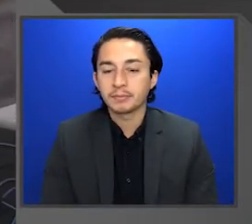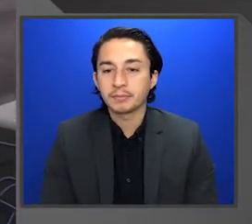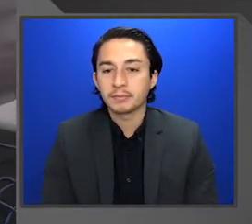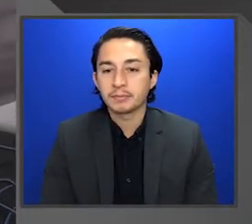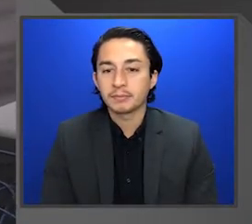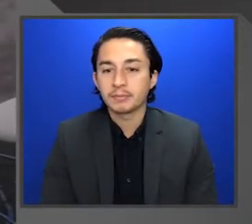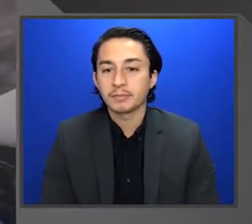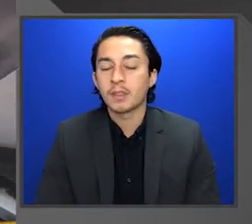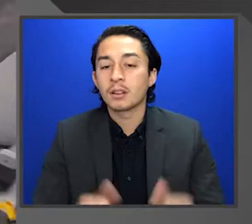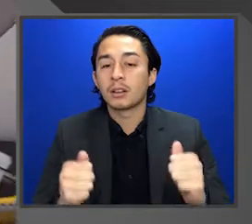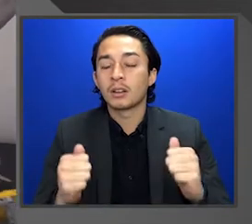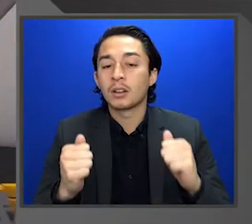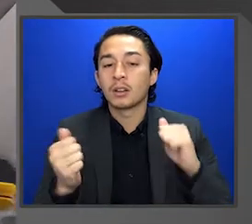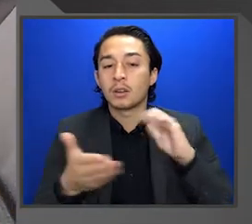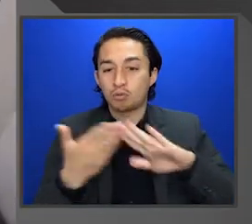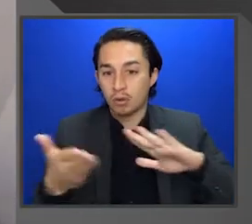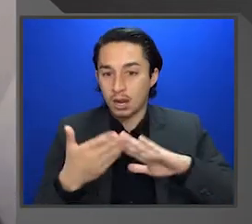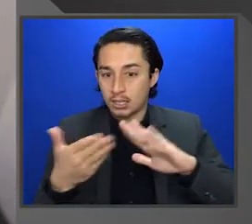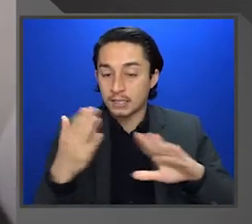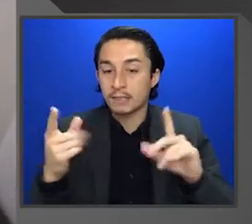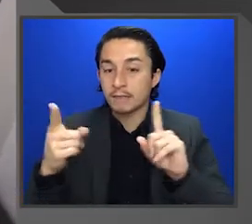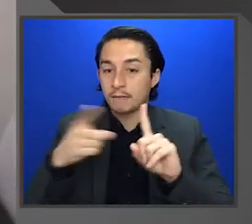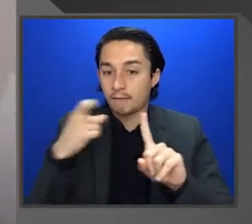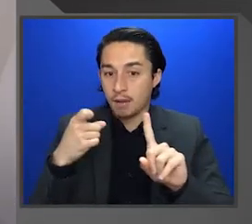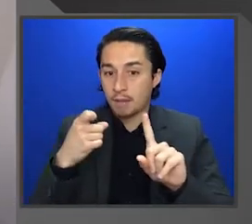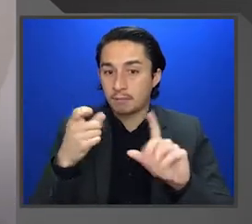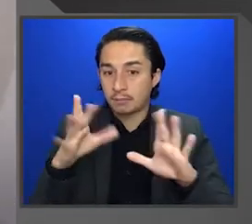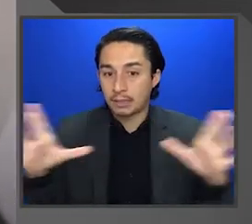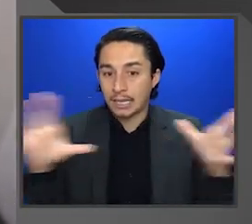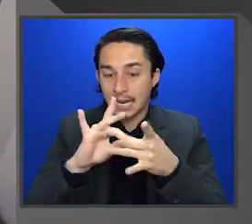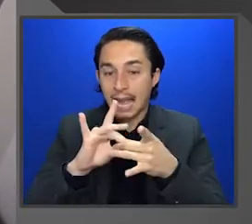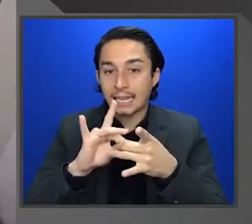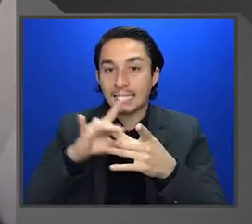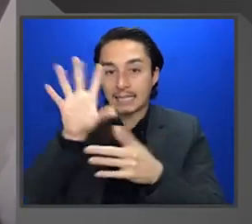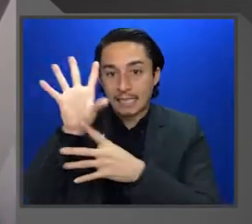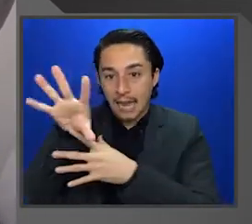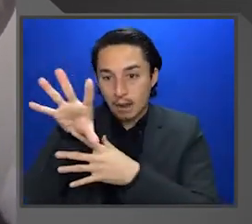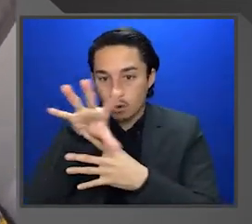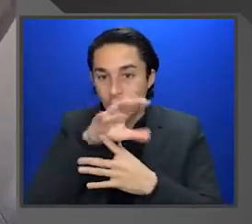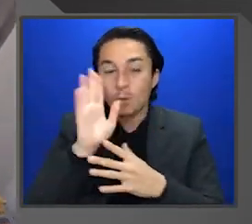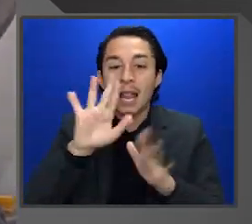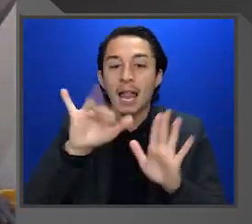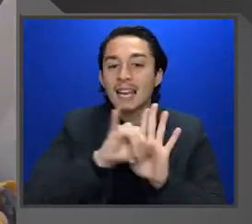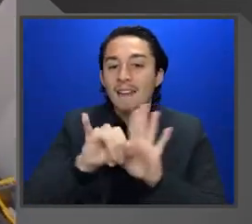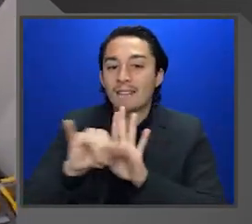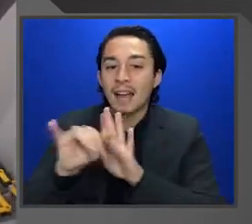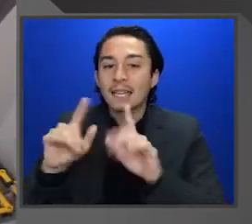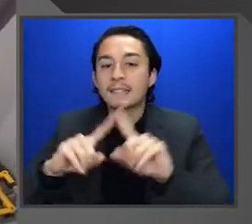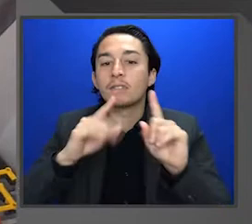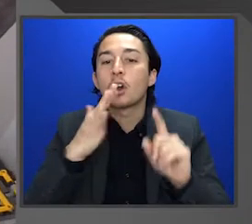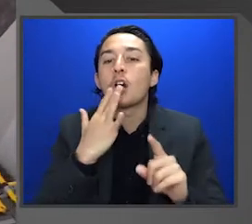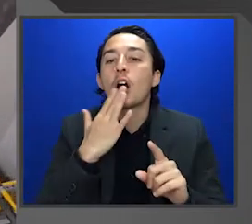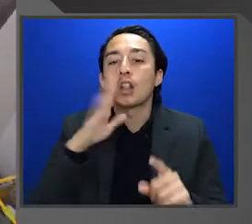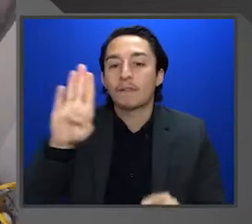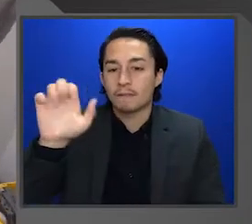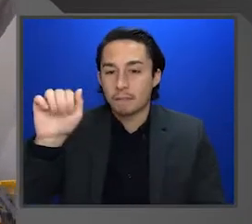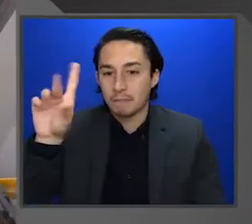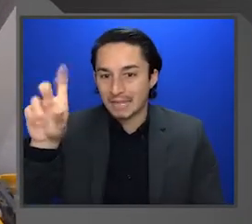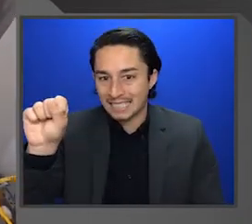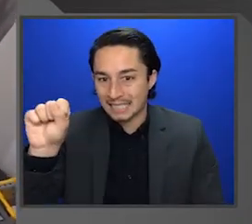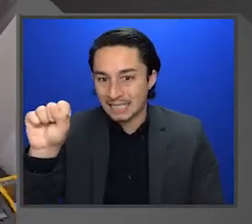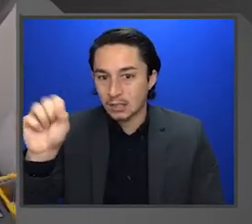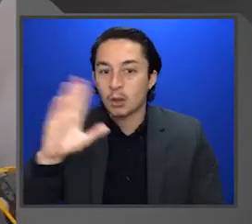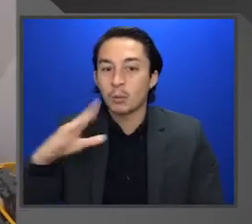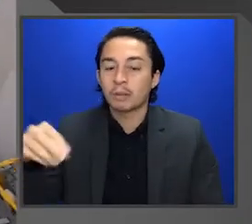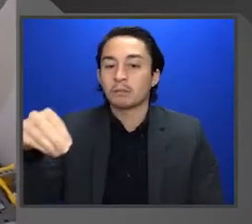And so it runs off of this Azure Connect camera that will identify the colors of these. So I'm going to just put them